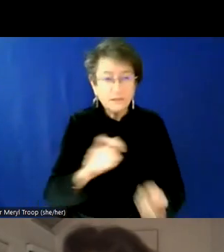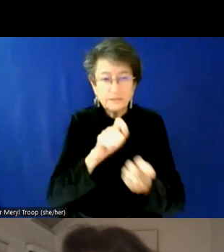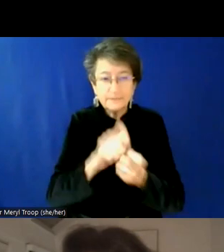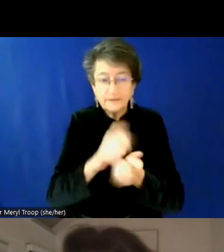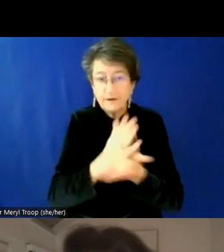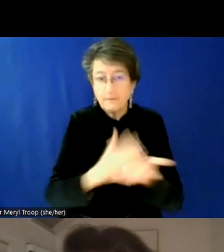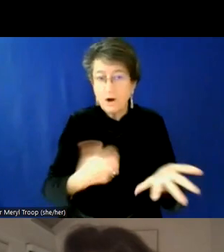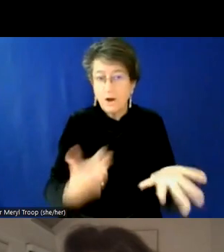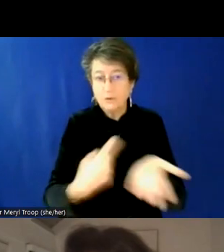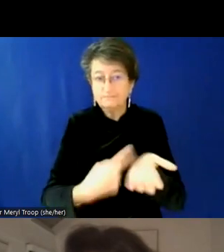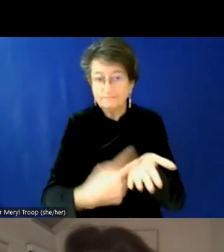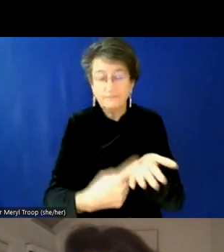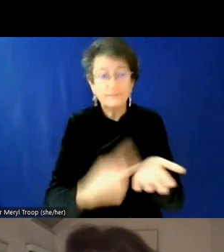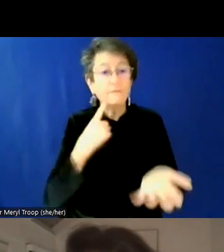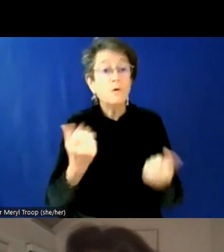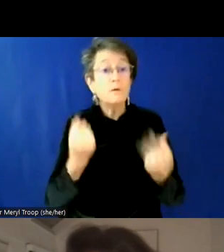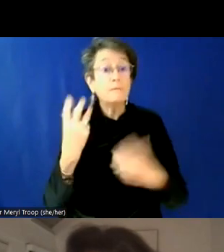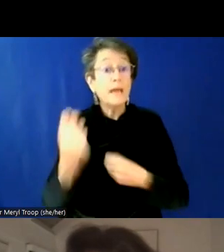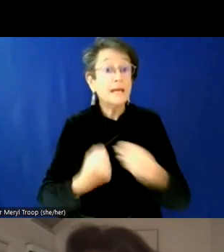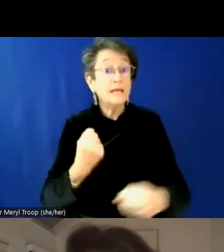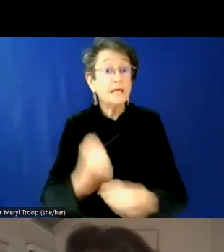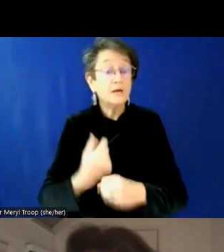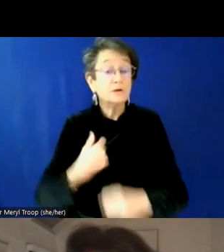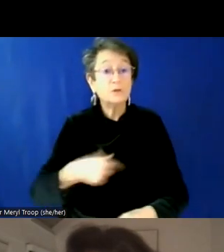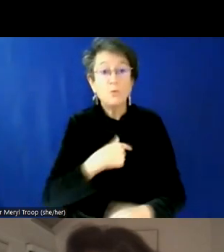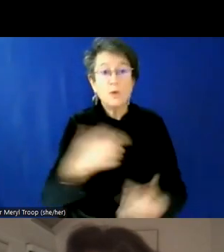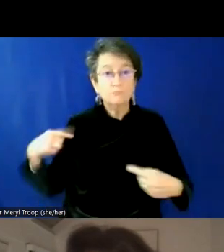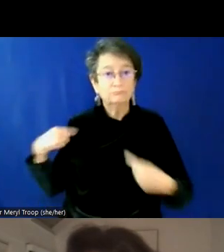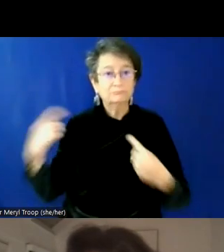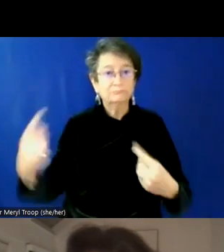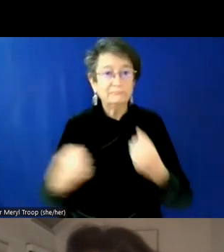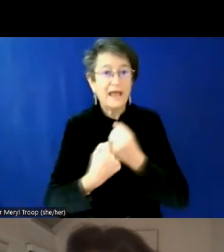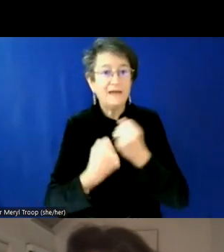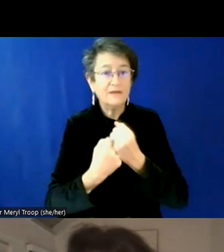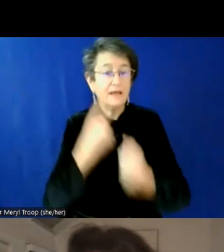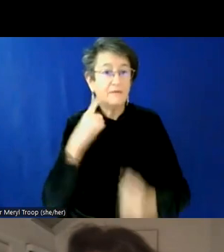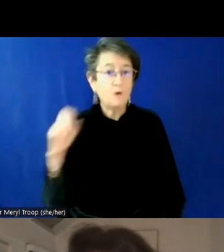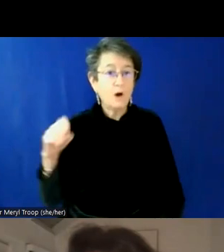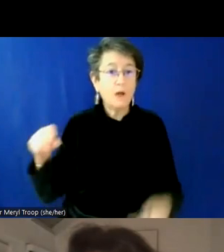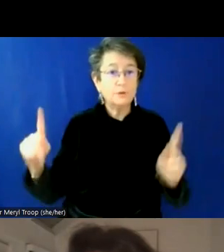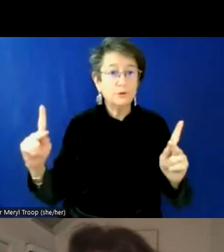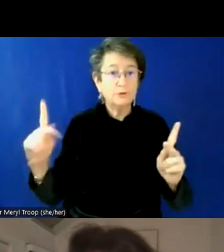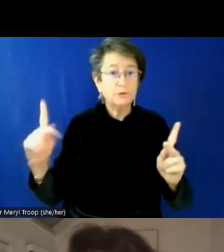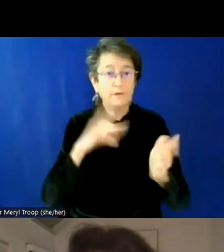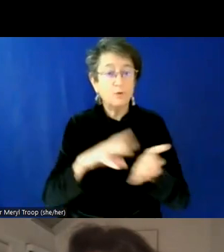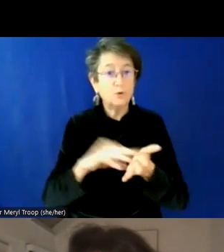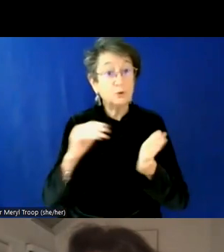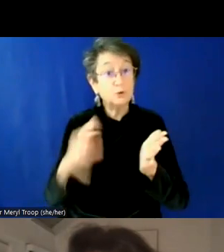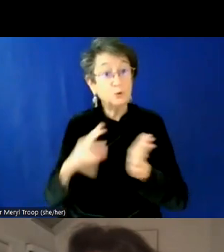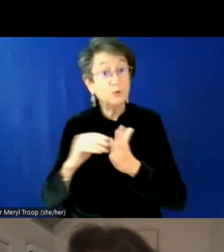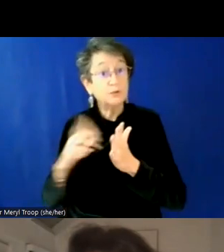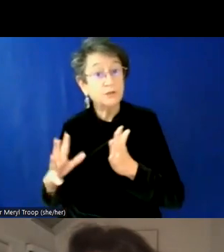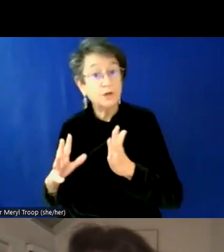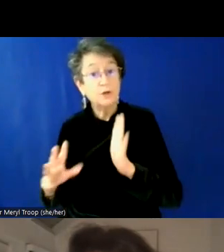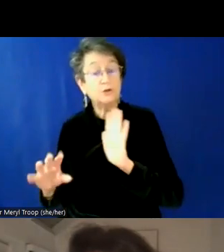for many, many years, we had been advocating for the opportunity for students to indicate a